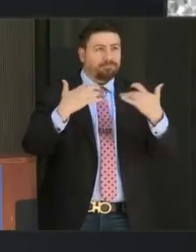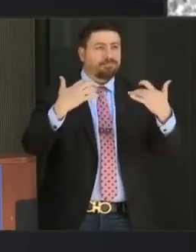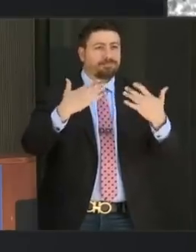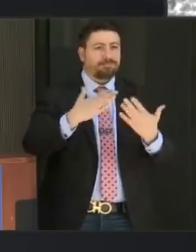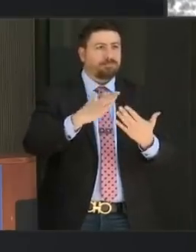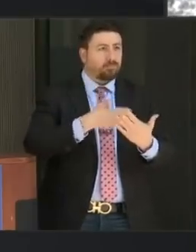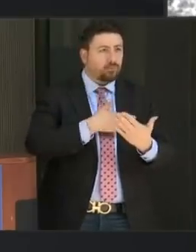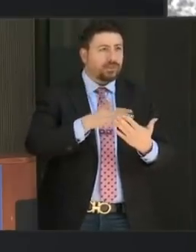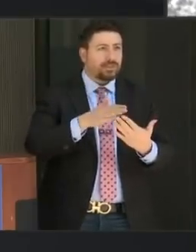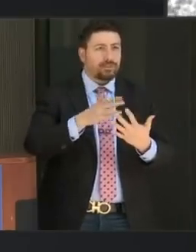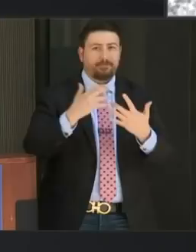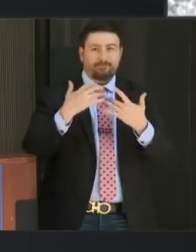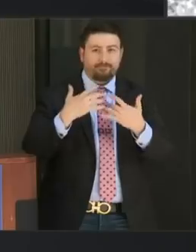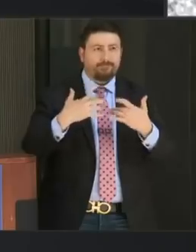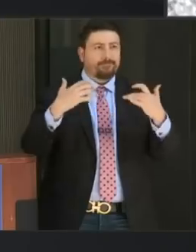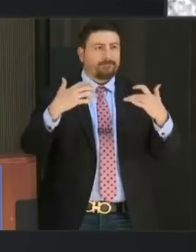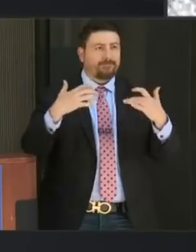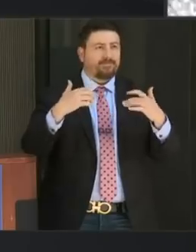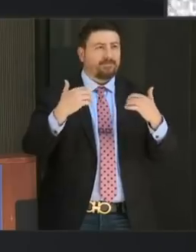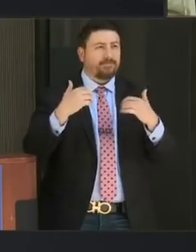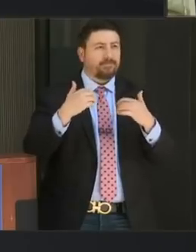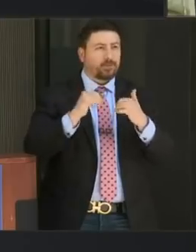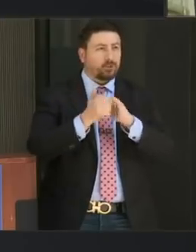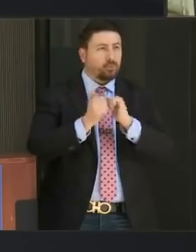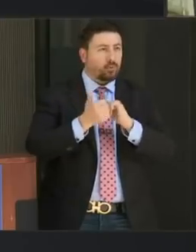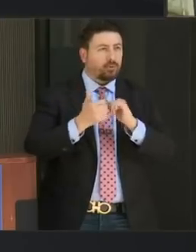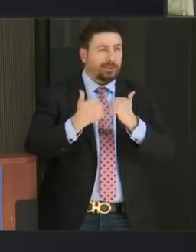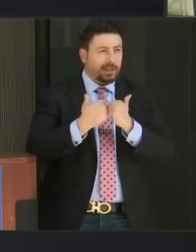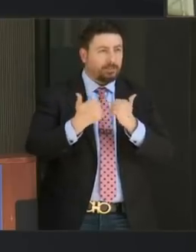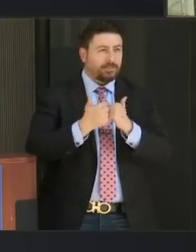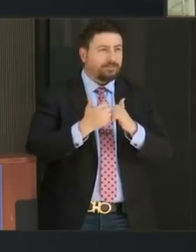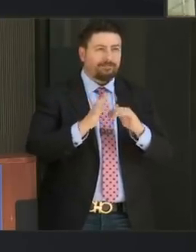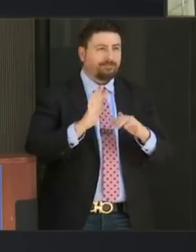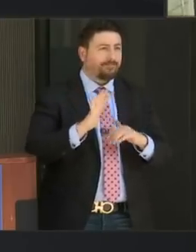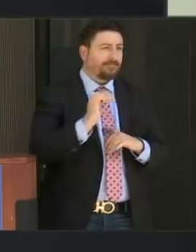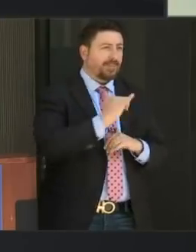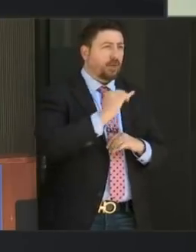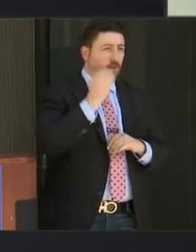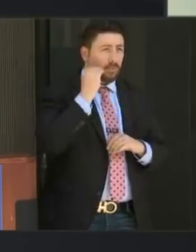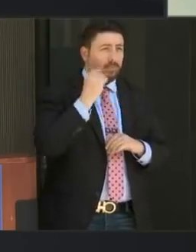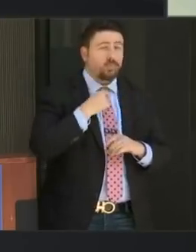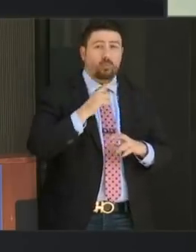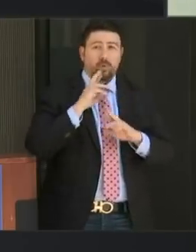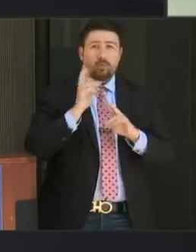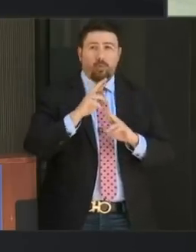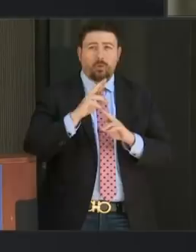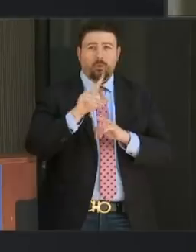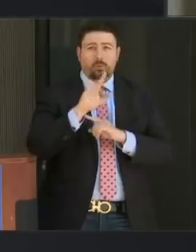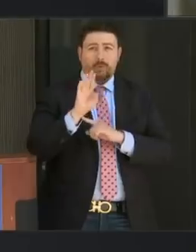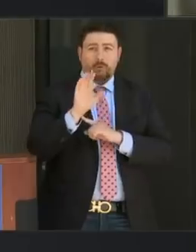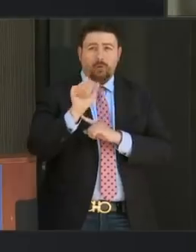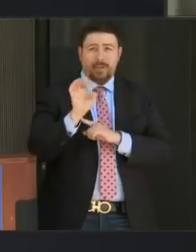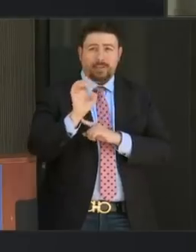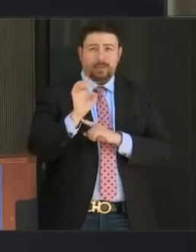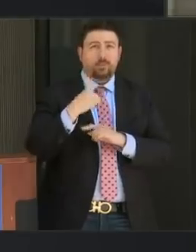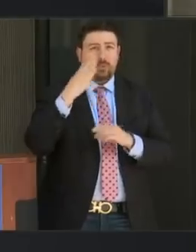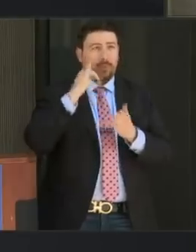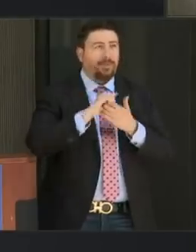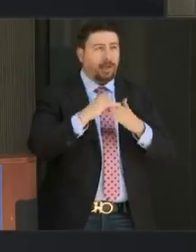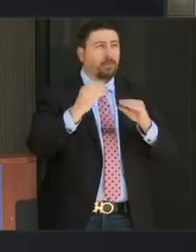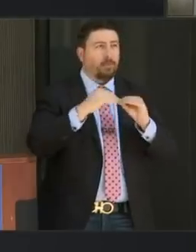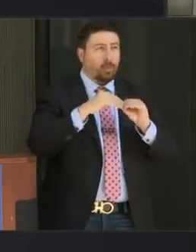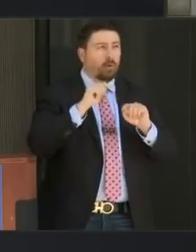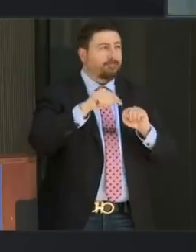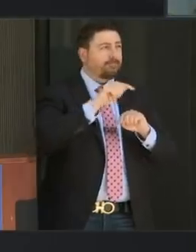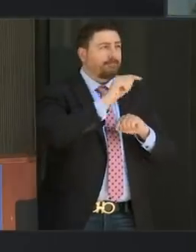We're reporting 24 cases, but we all know that there are more cases in our community that have yet to be diagnosed.